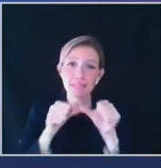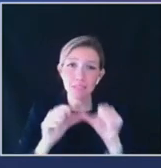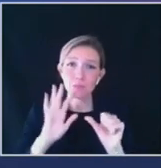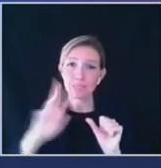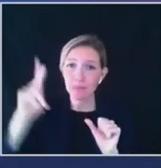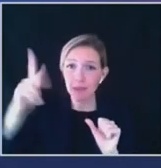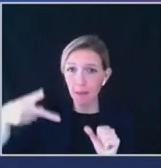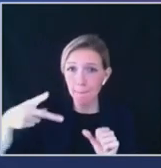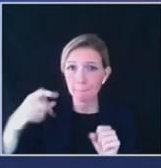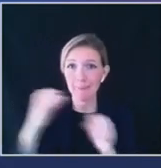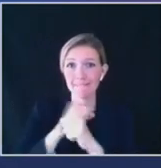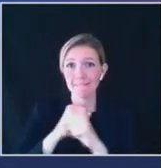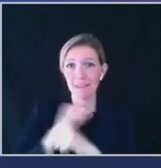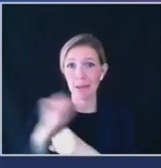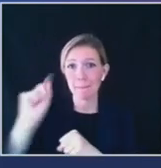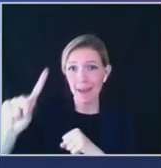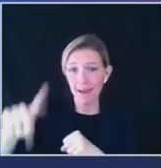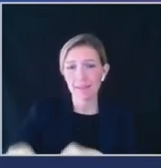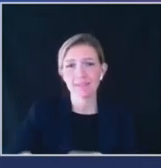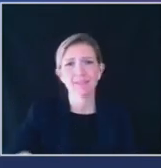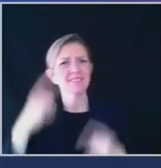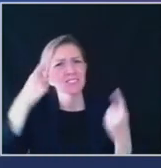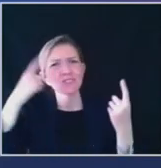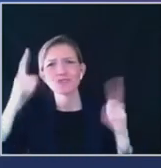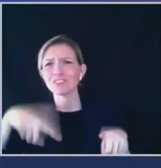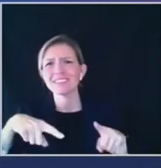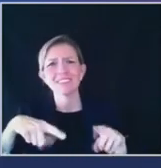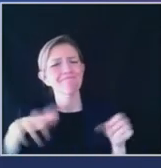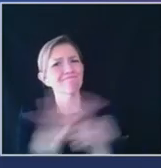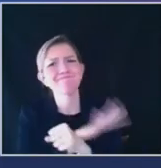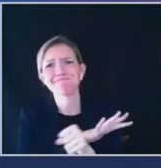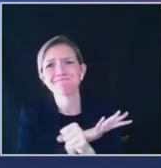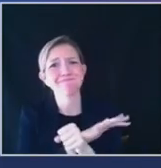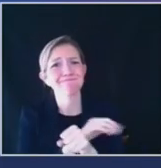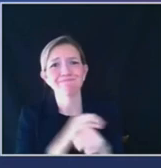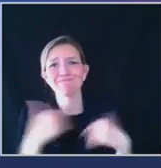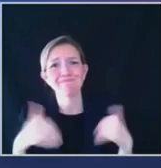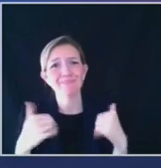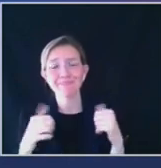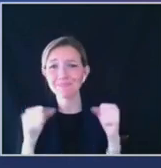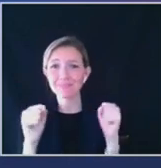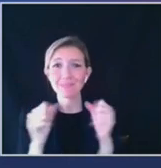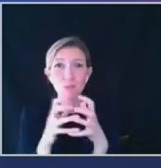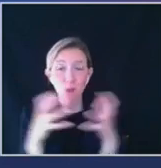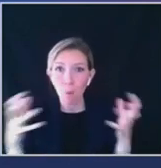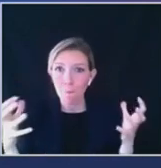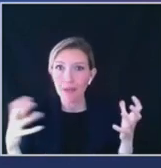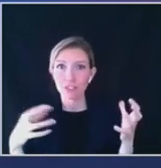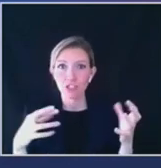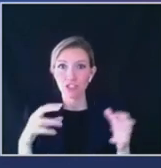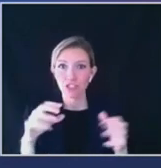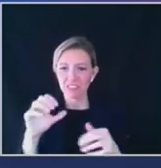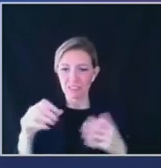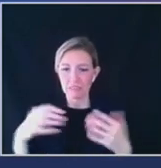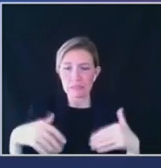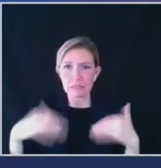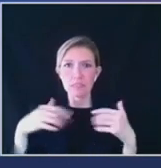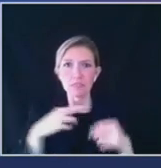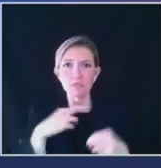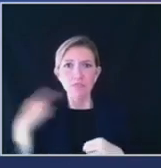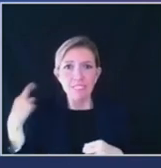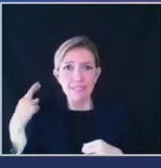I couldn't agree more, Chastin, and so much is at stake. And I know we keep saying that, but it's true. You know, we